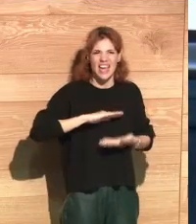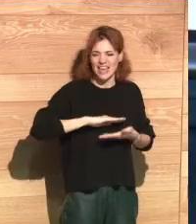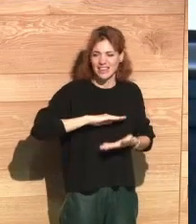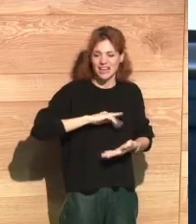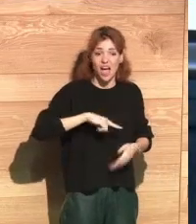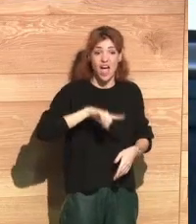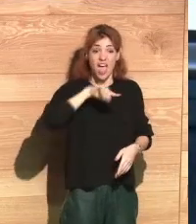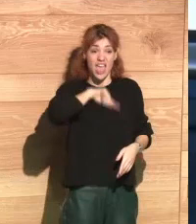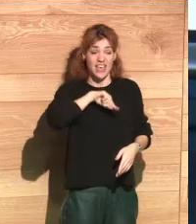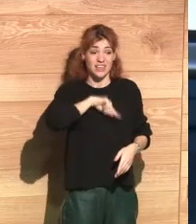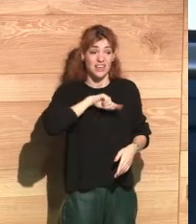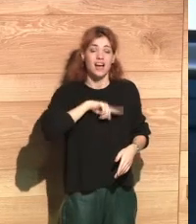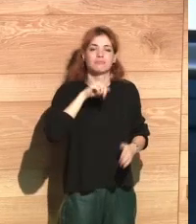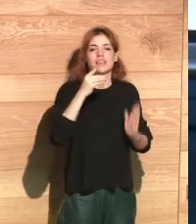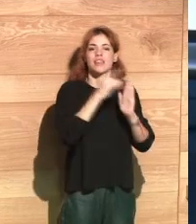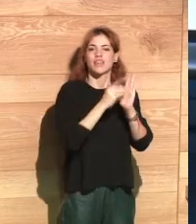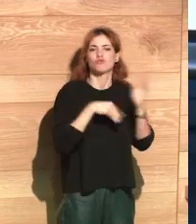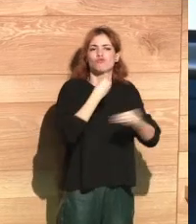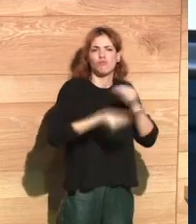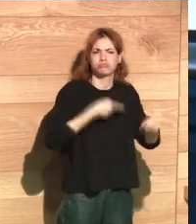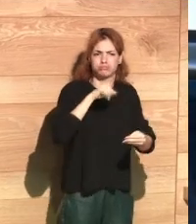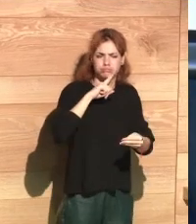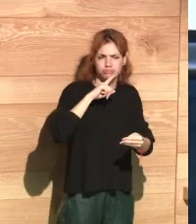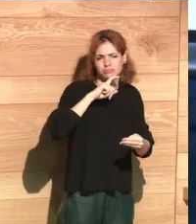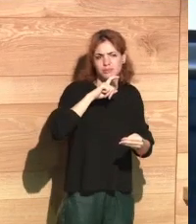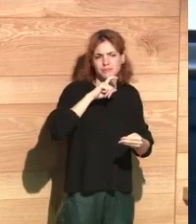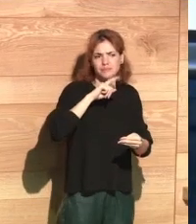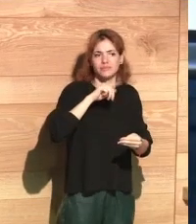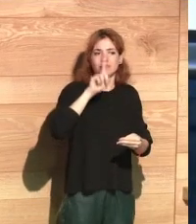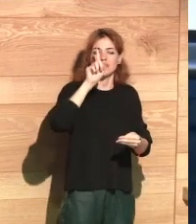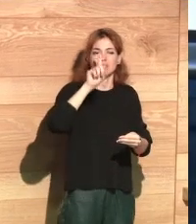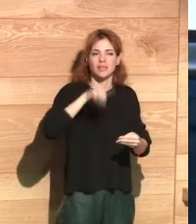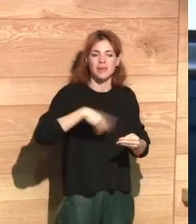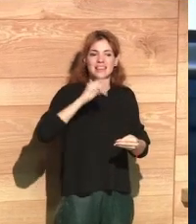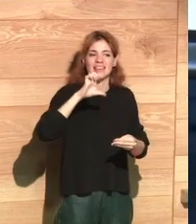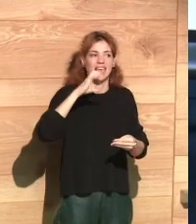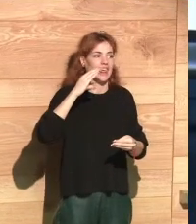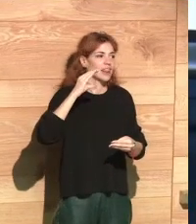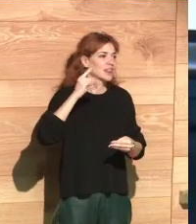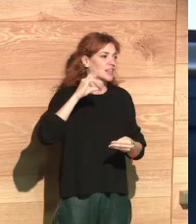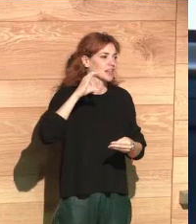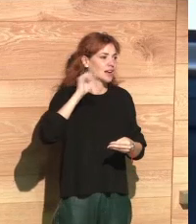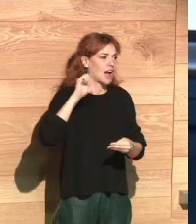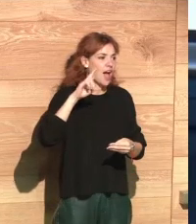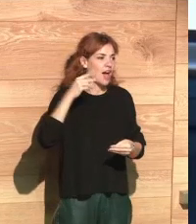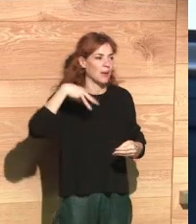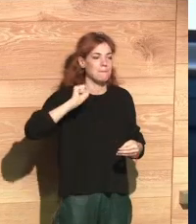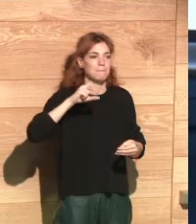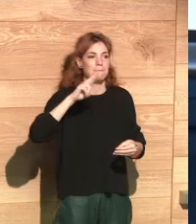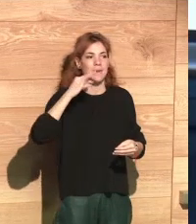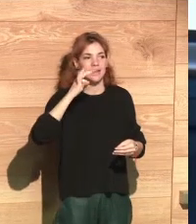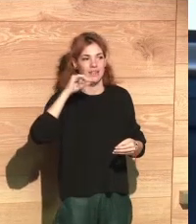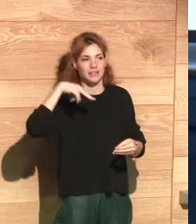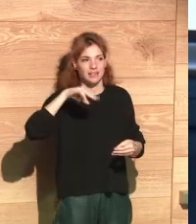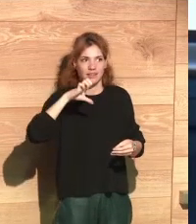ethics and privacy mean in the context of data. And I would also like to thank the presence of Ricard Martínez,